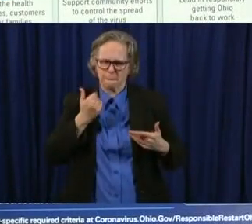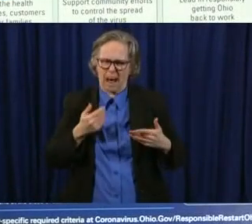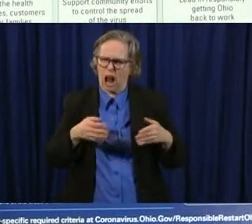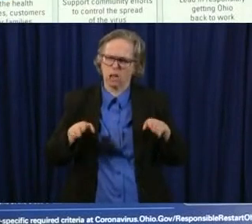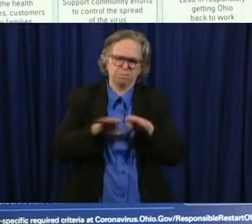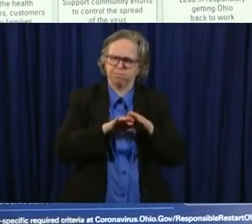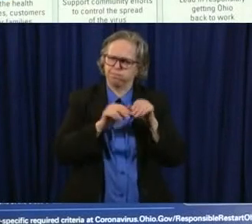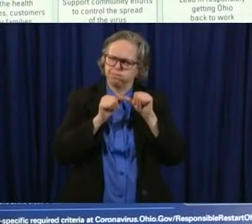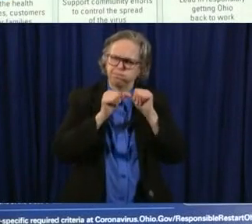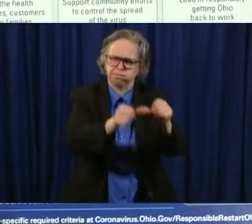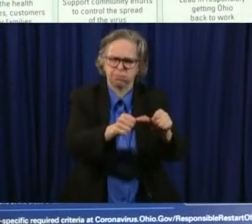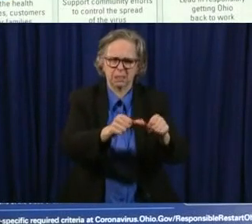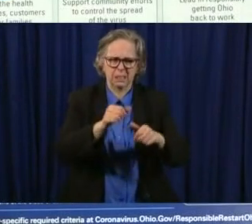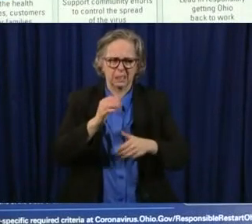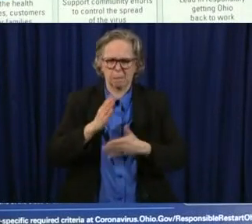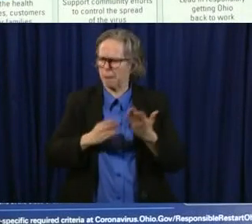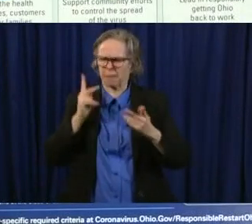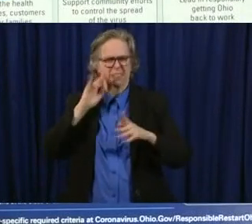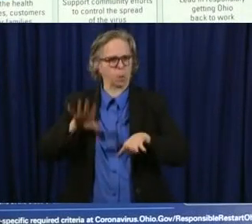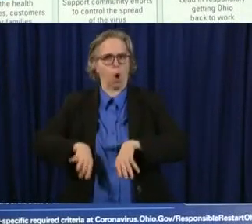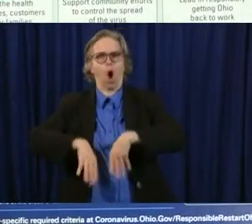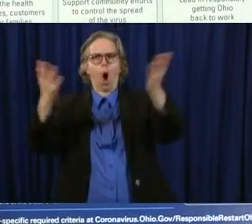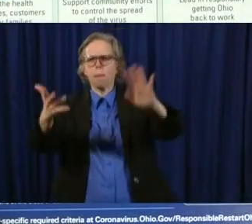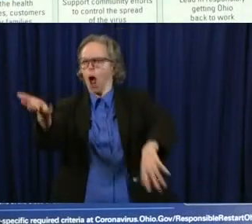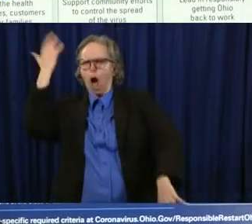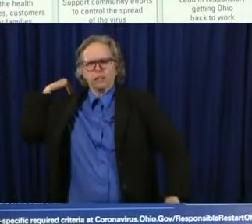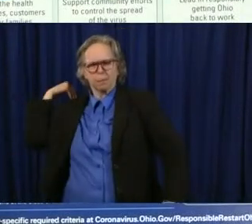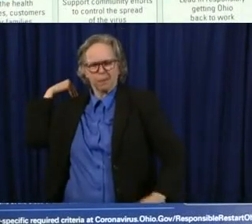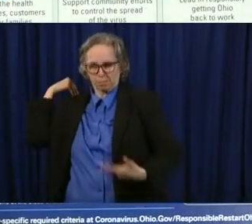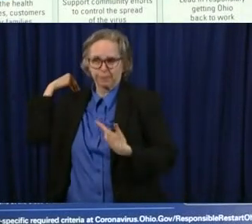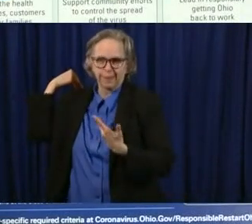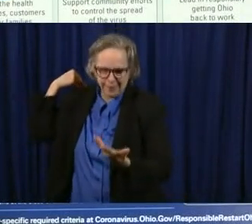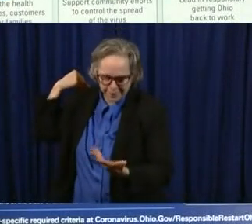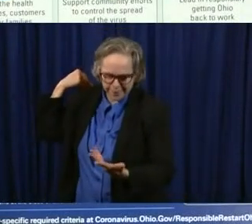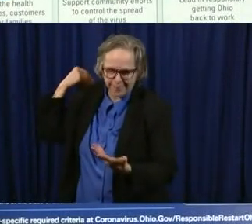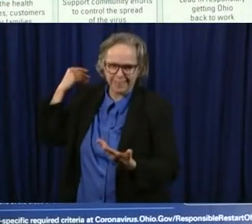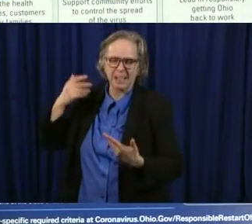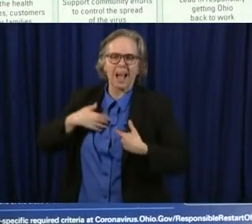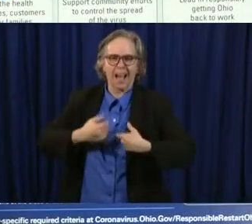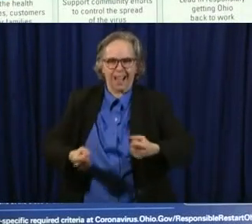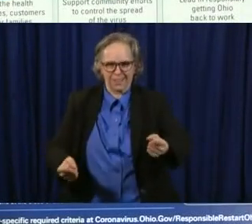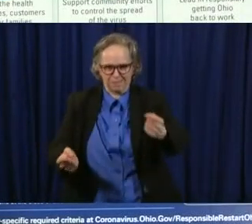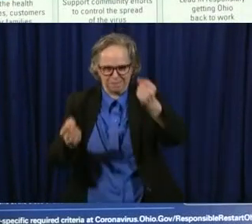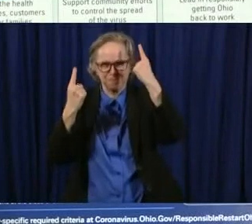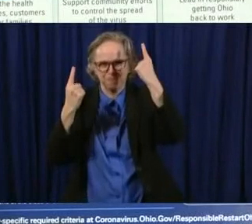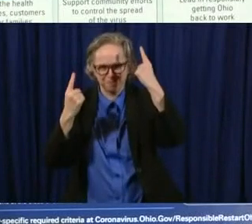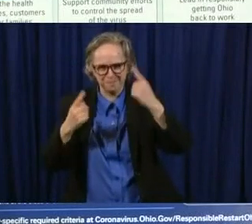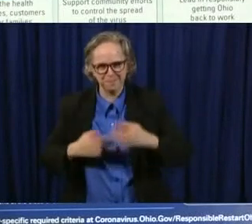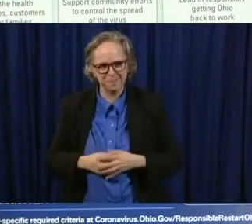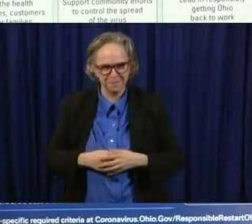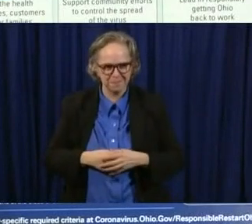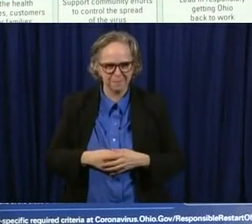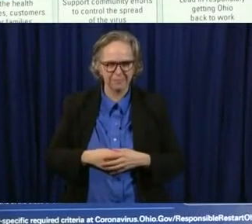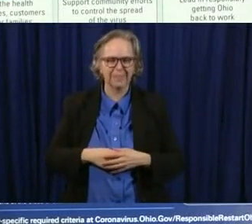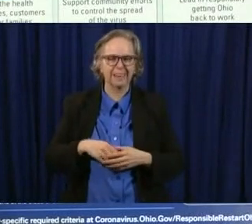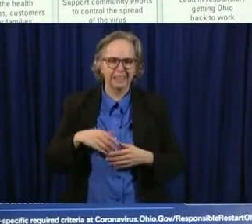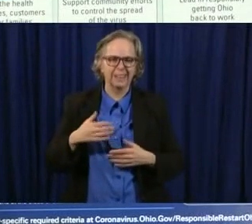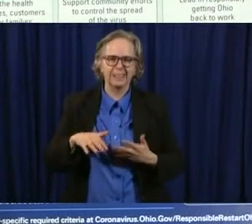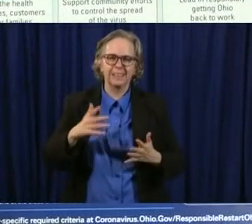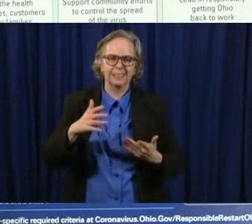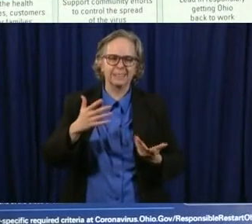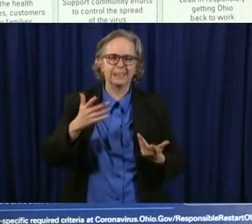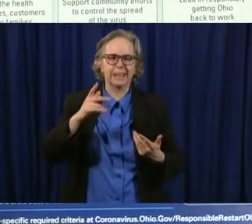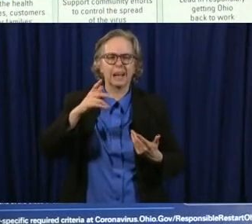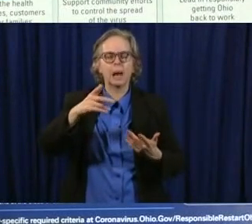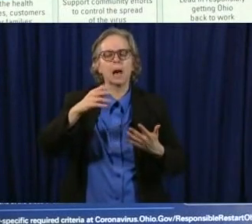open up enough um and i and i understand that uh to the best of my ability i think we've found the sweet spot i think we've found the